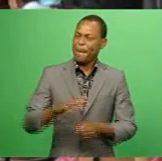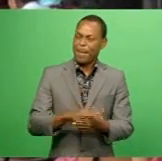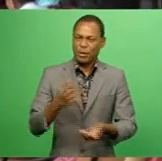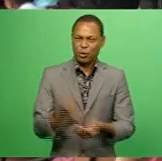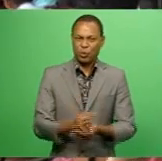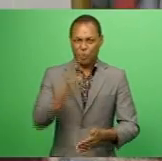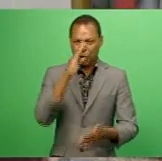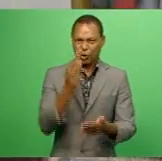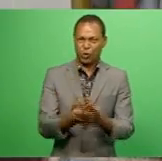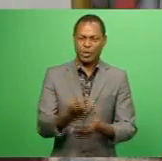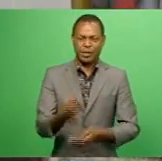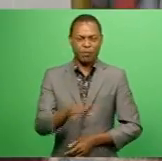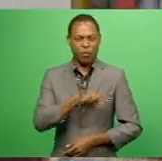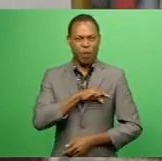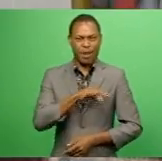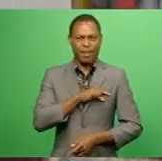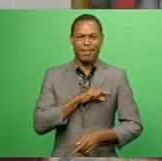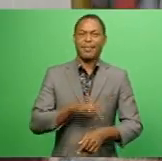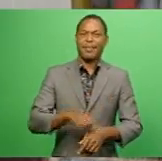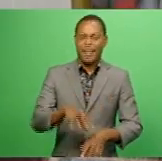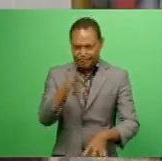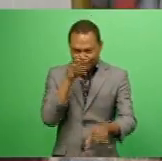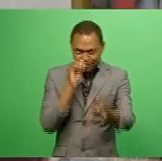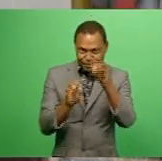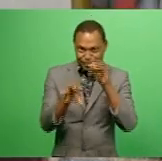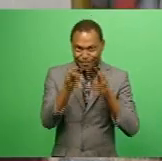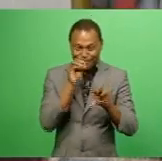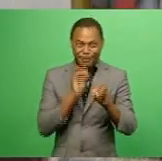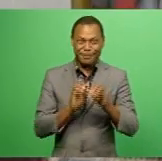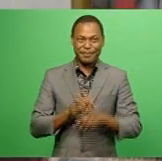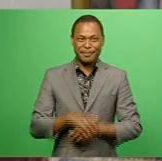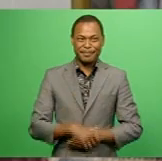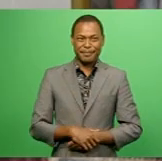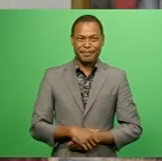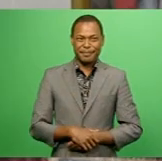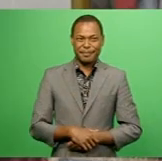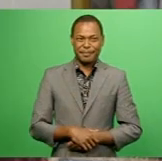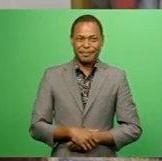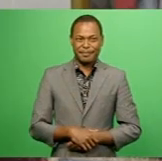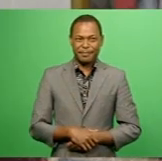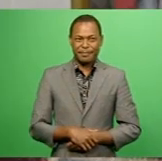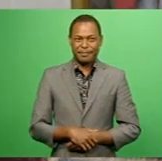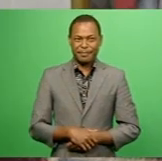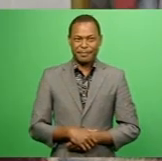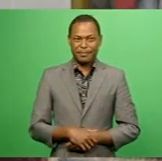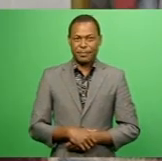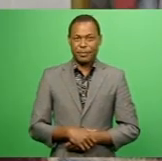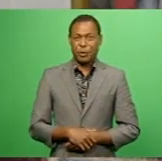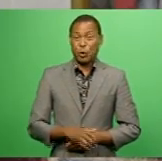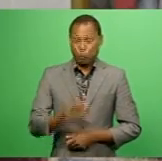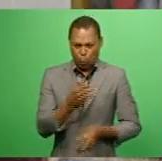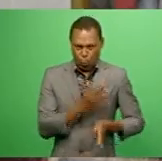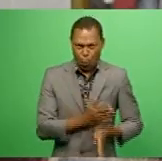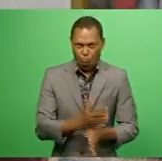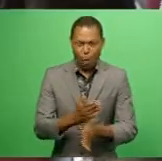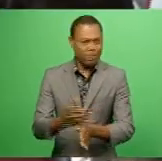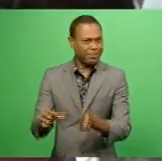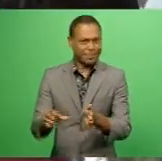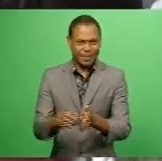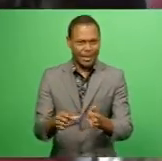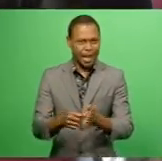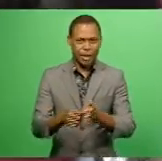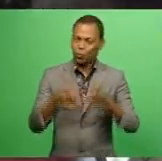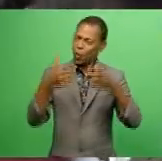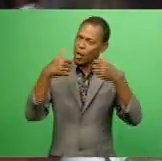quality learning. You need to know that by working hard, you will succeed. You